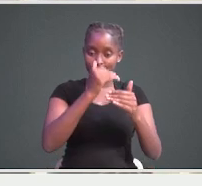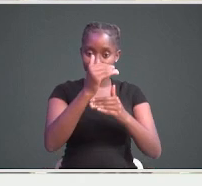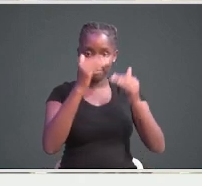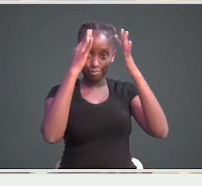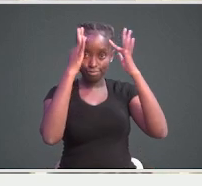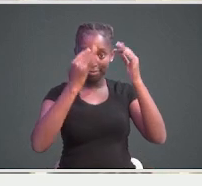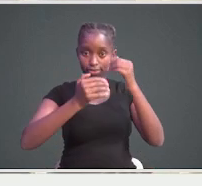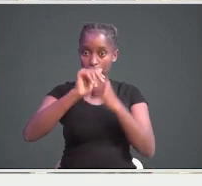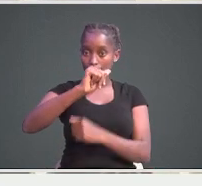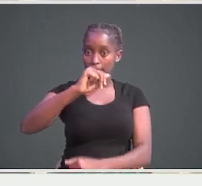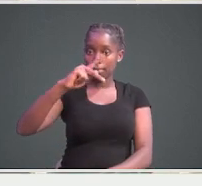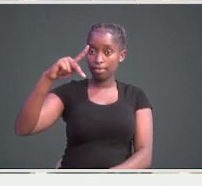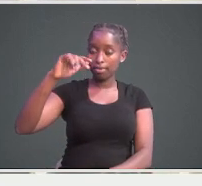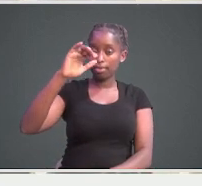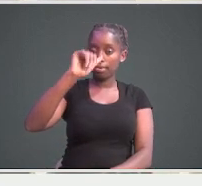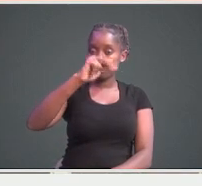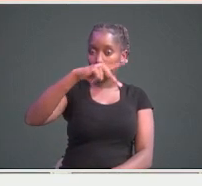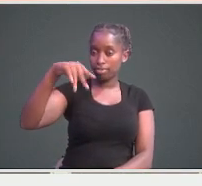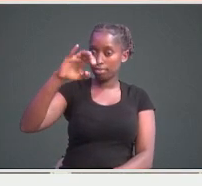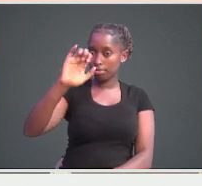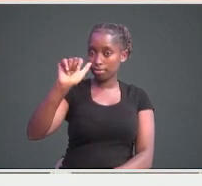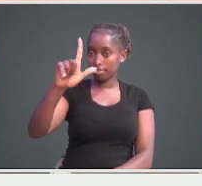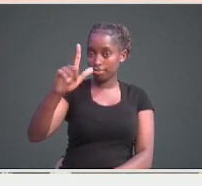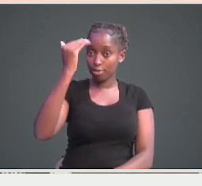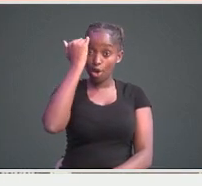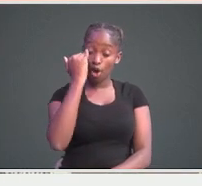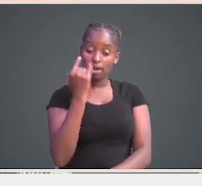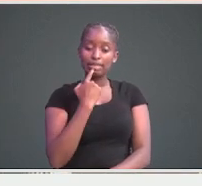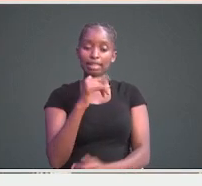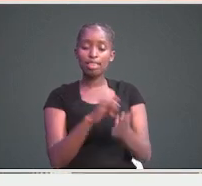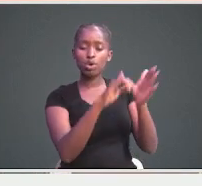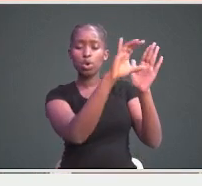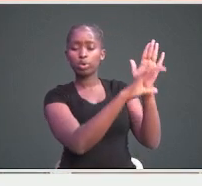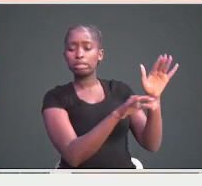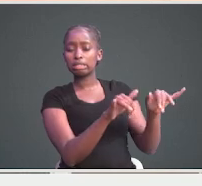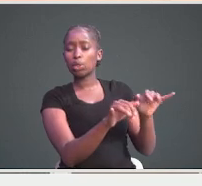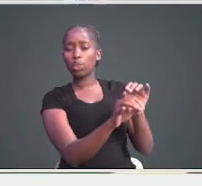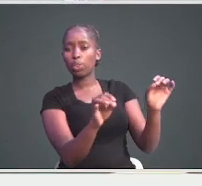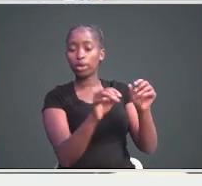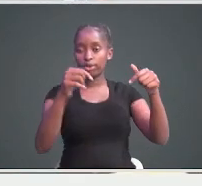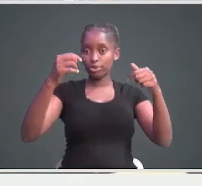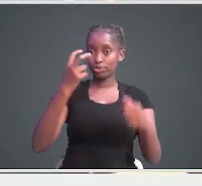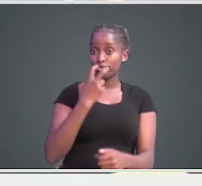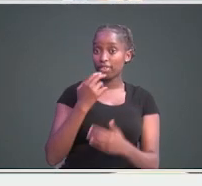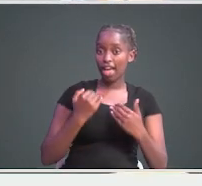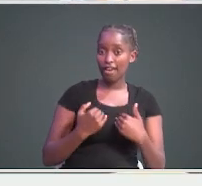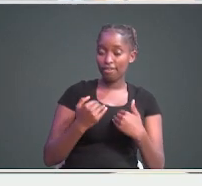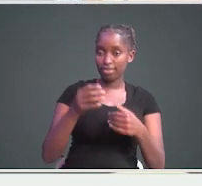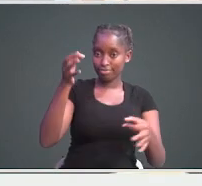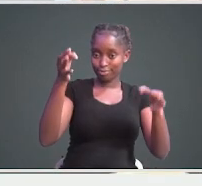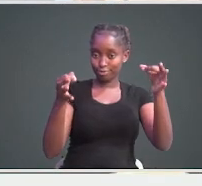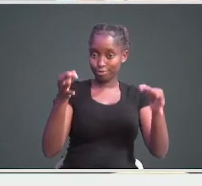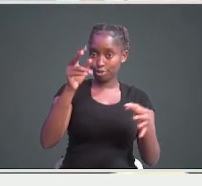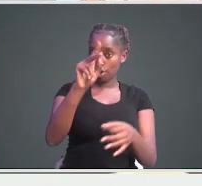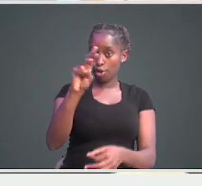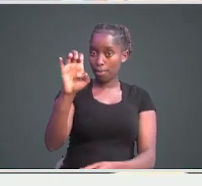court that ruled the Finance Act as unconstitutional. Tuesday, Chief Justice Mother Kome and the six other judges of the